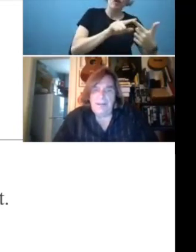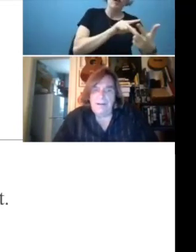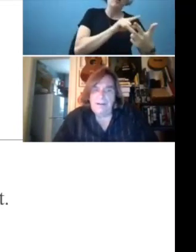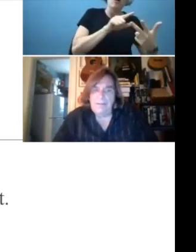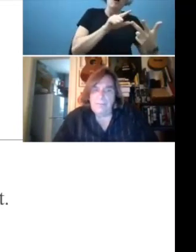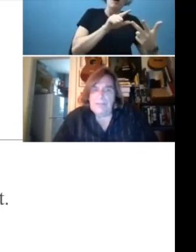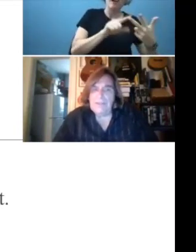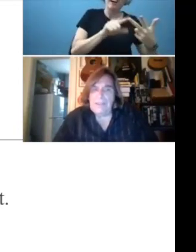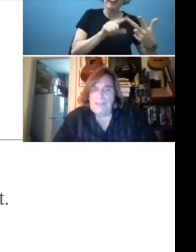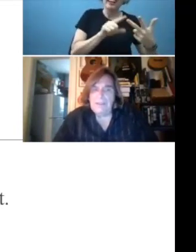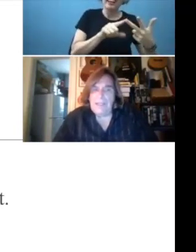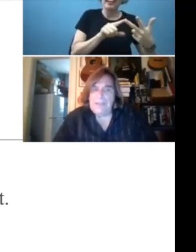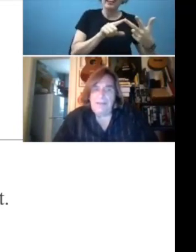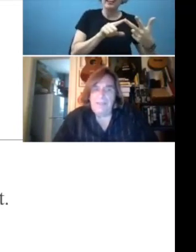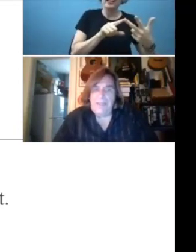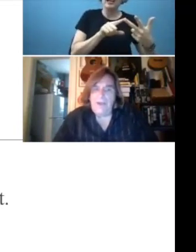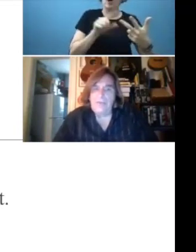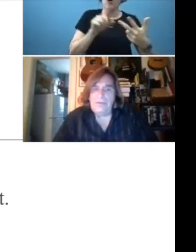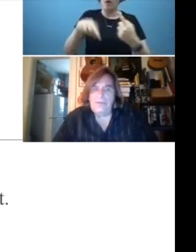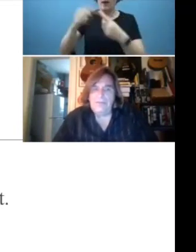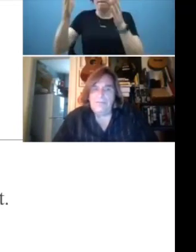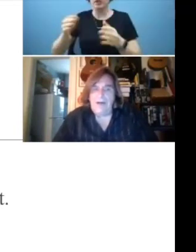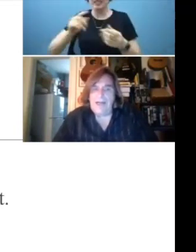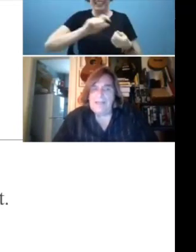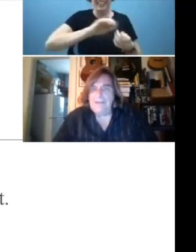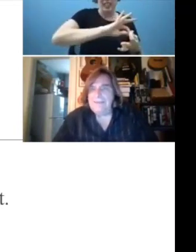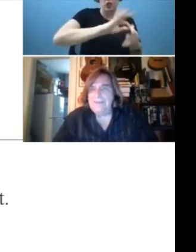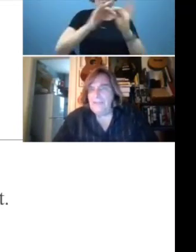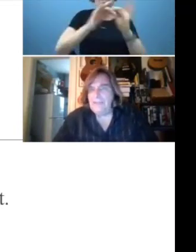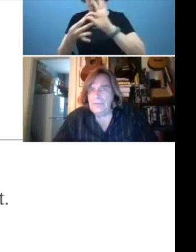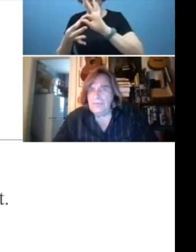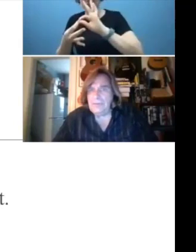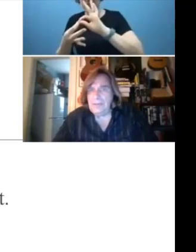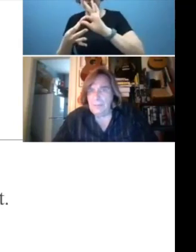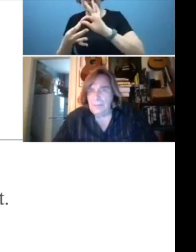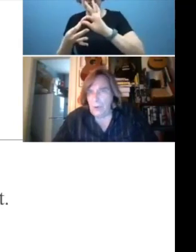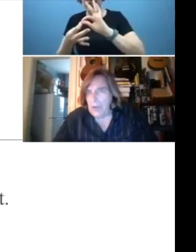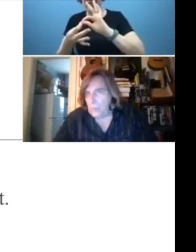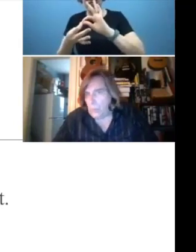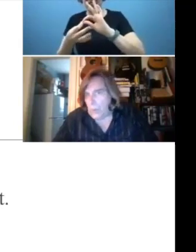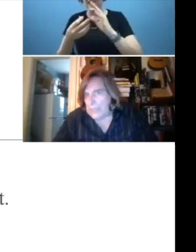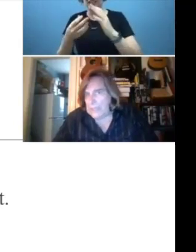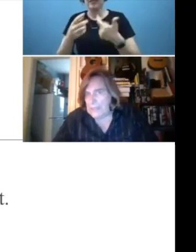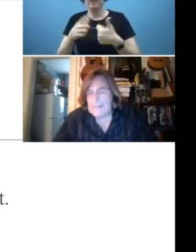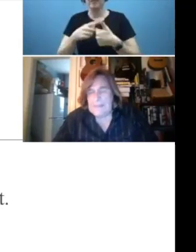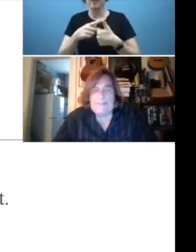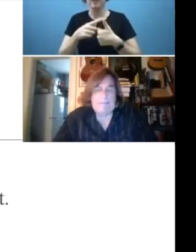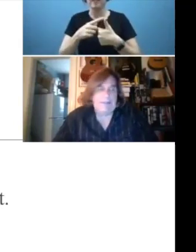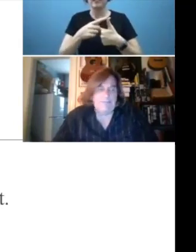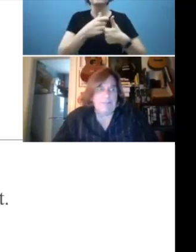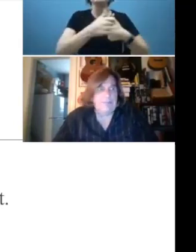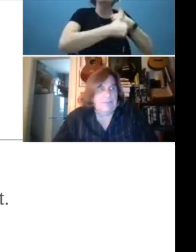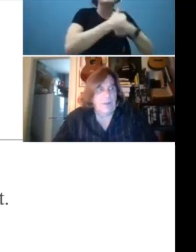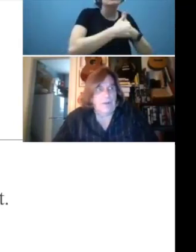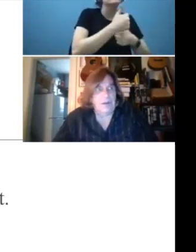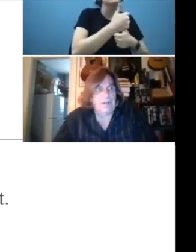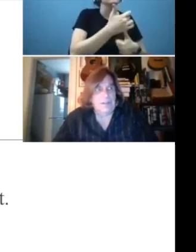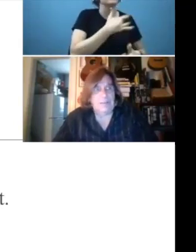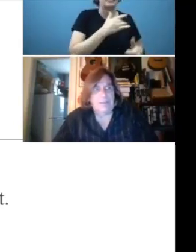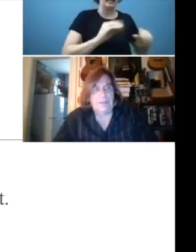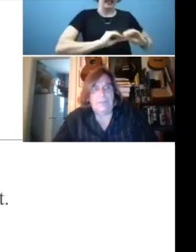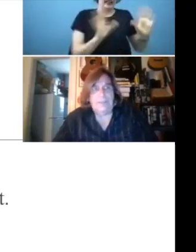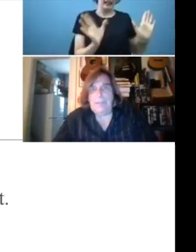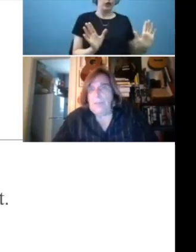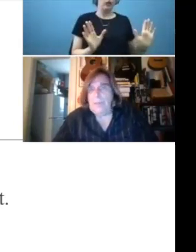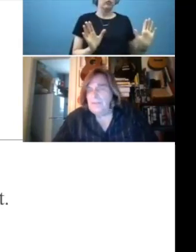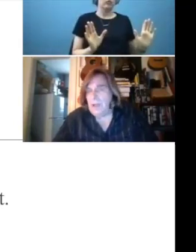they are really, I mean, they don't define dangerous in a broad way. Let's just go out on a